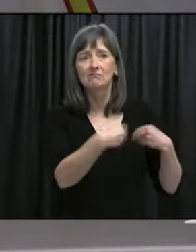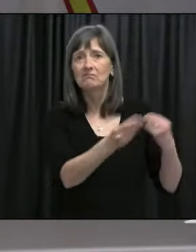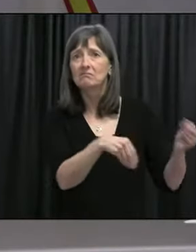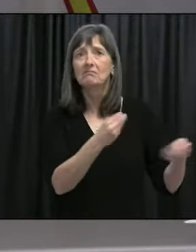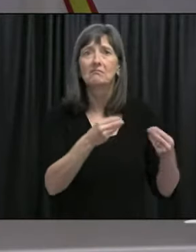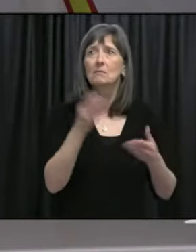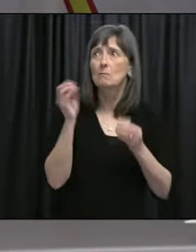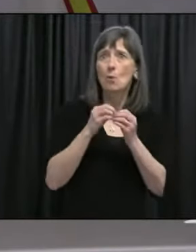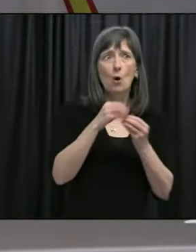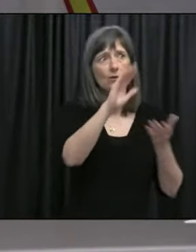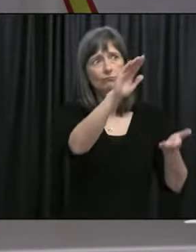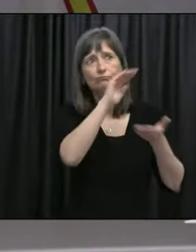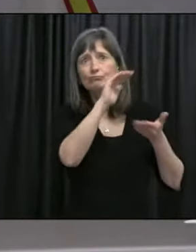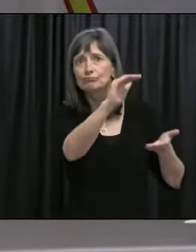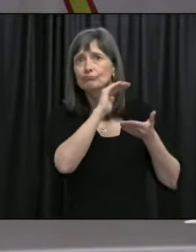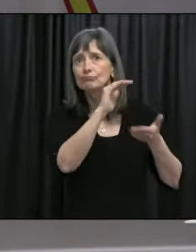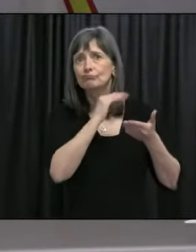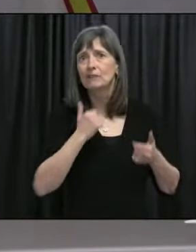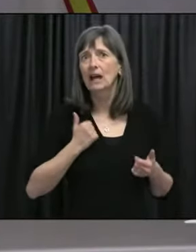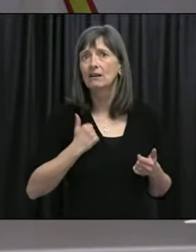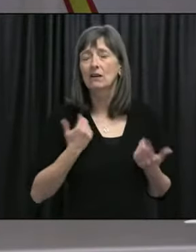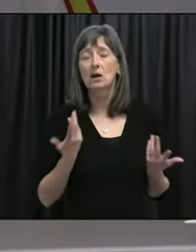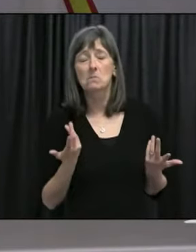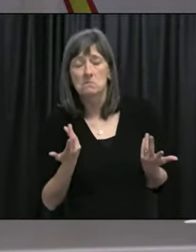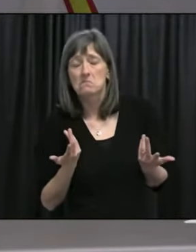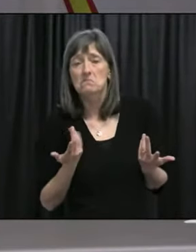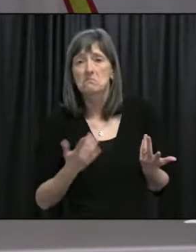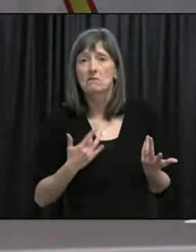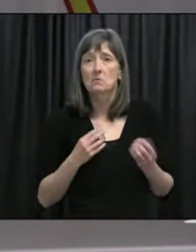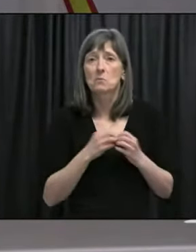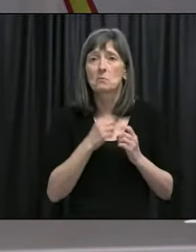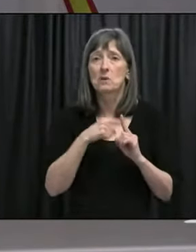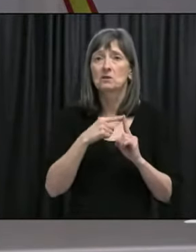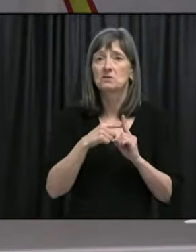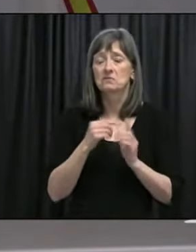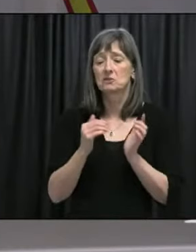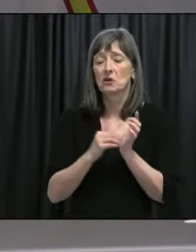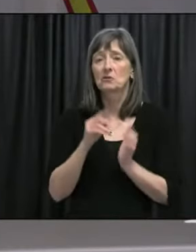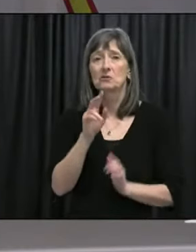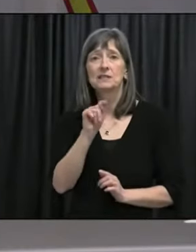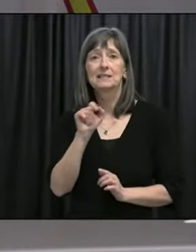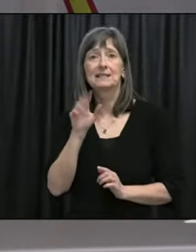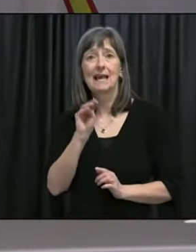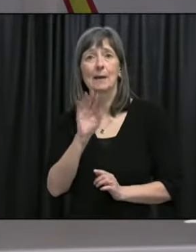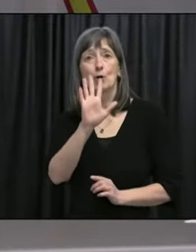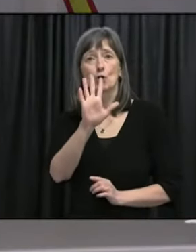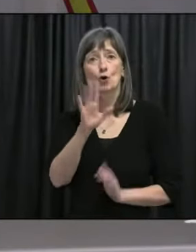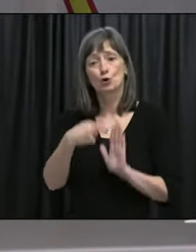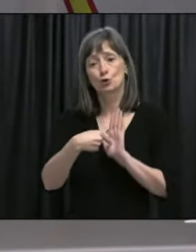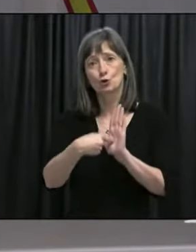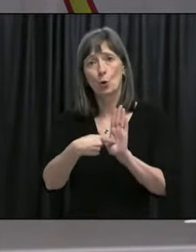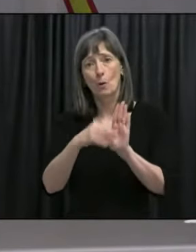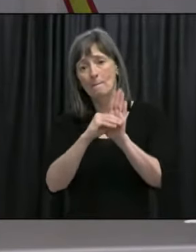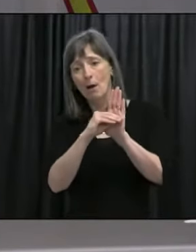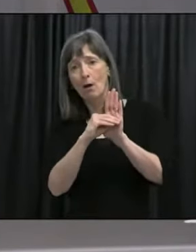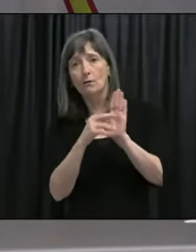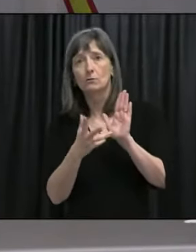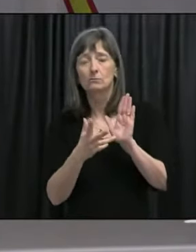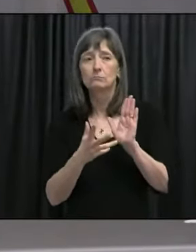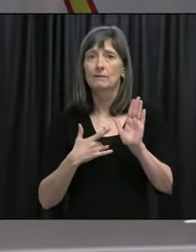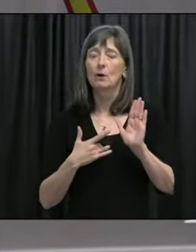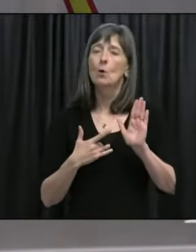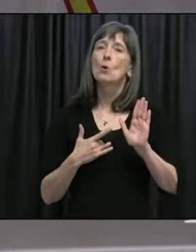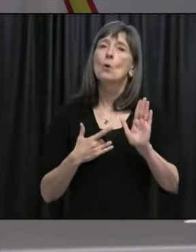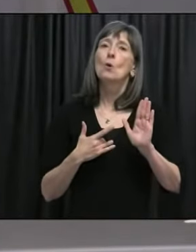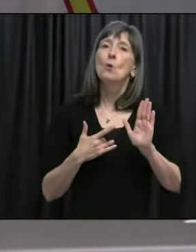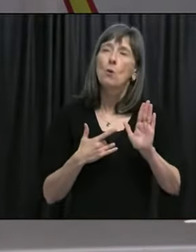chain becomes more robust and more available. Uh, and I think that was, Dr. Tam's model was a significant step forward in, in